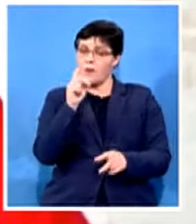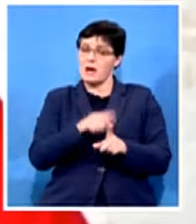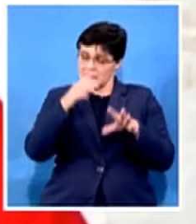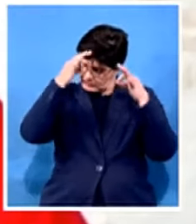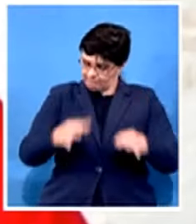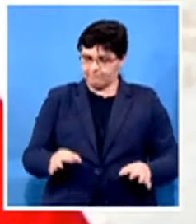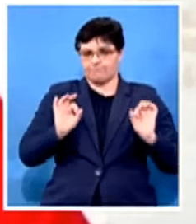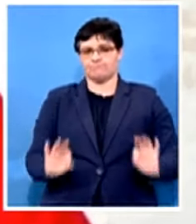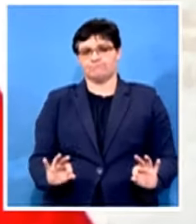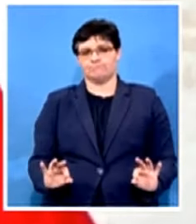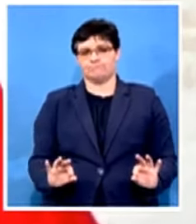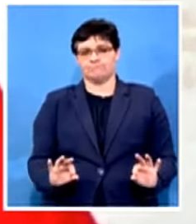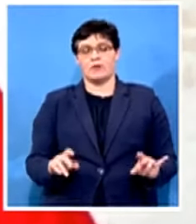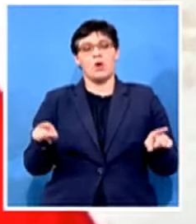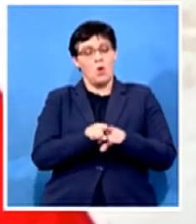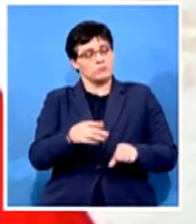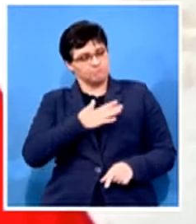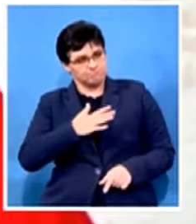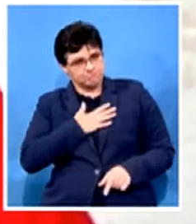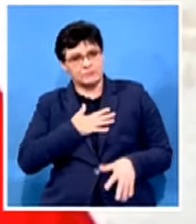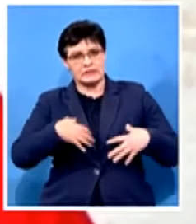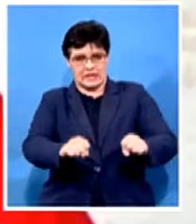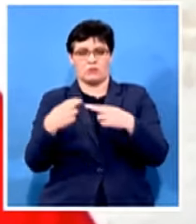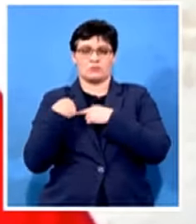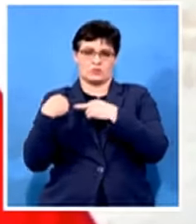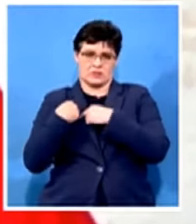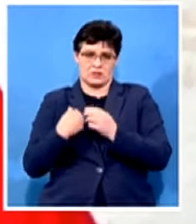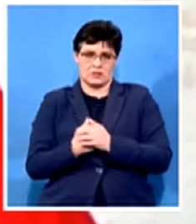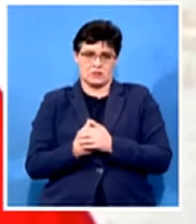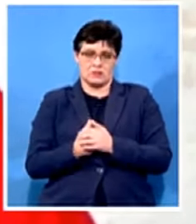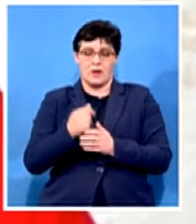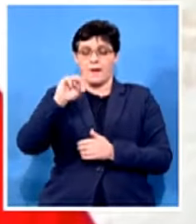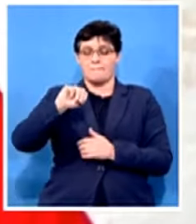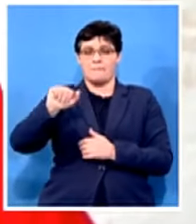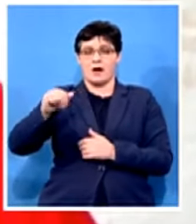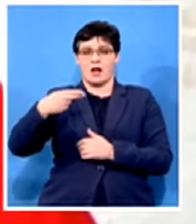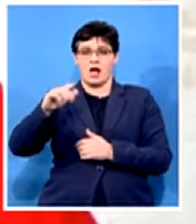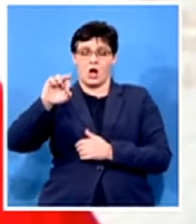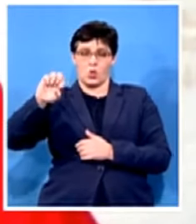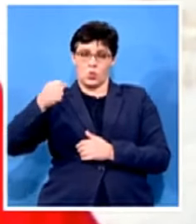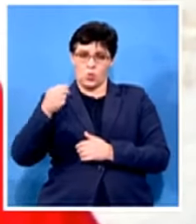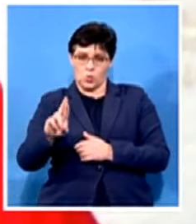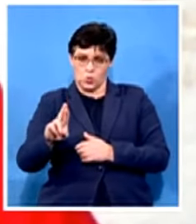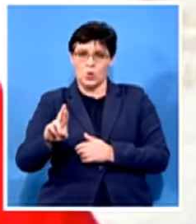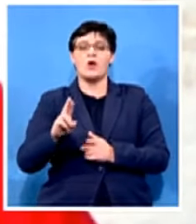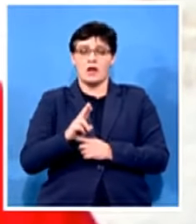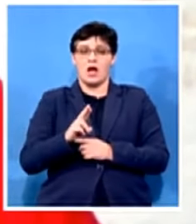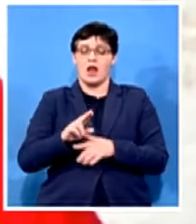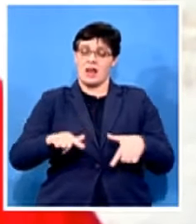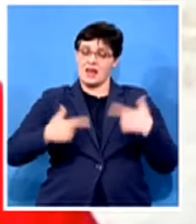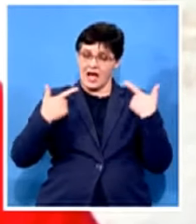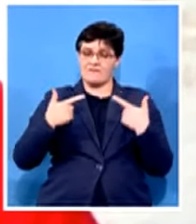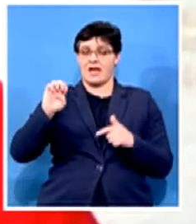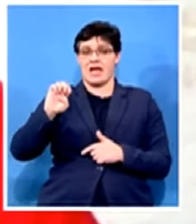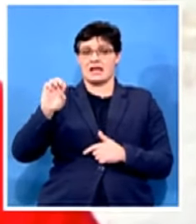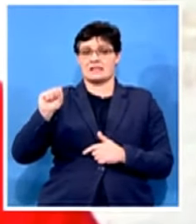to take responsibility but danima shangu took the responsibility for life as it many and she was fired what